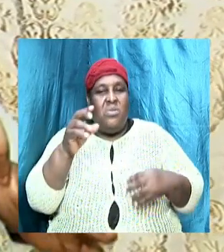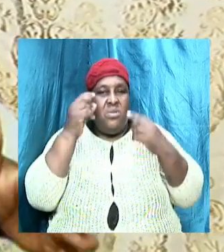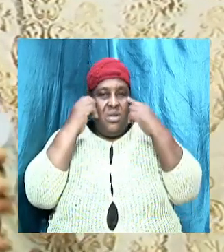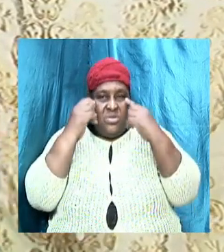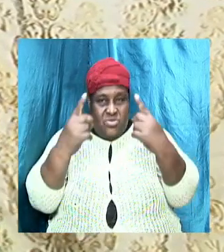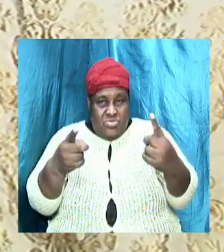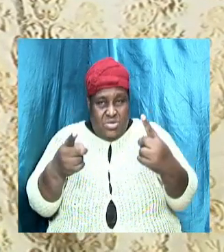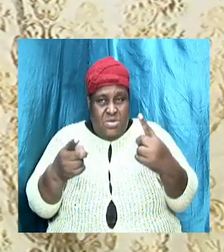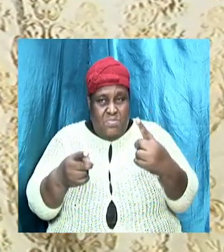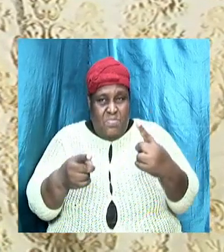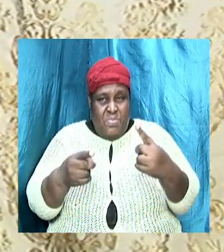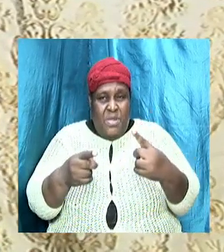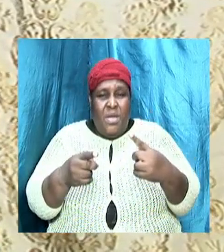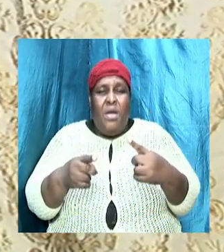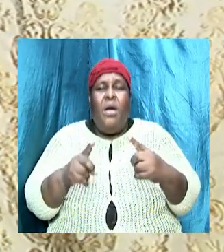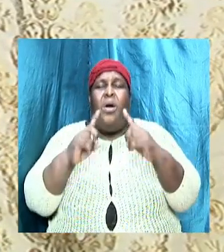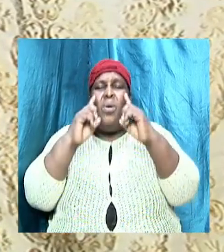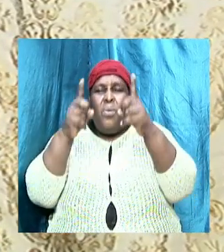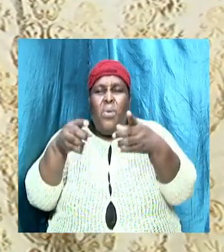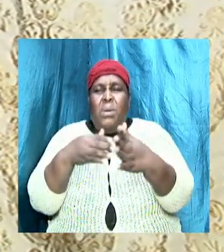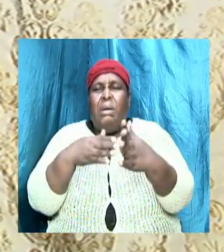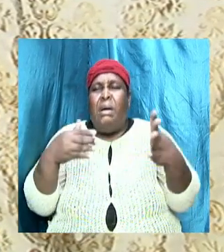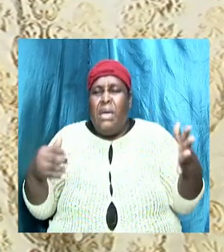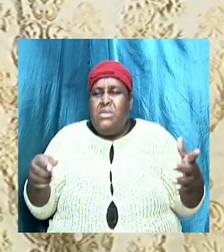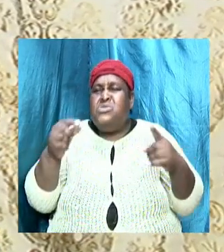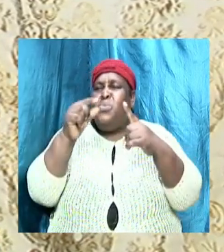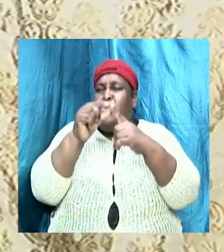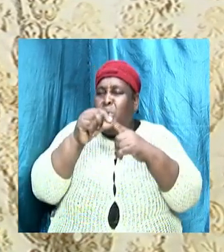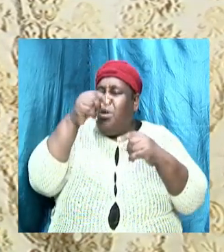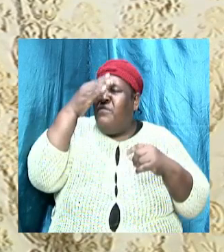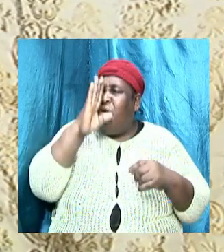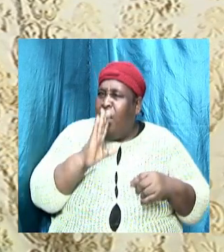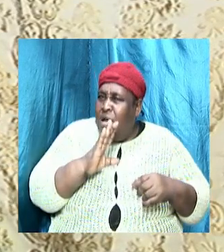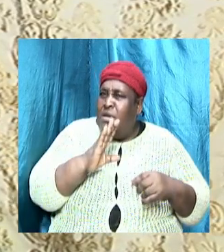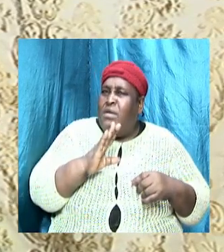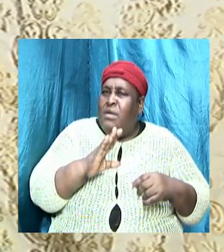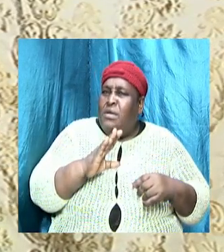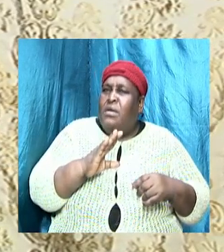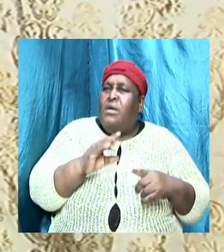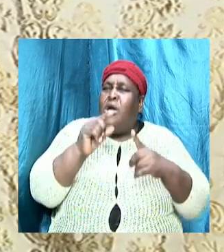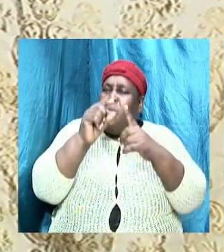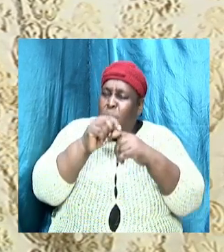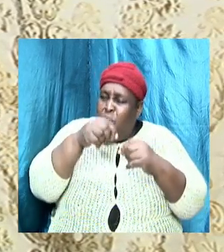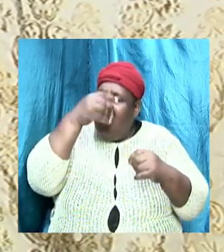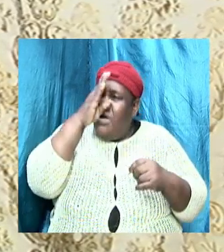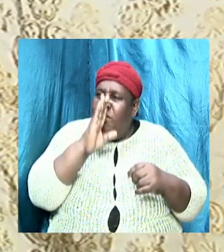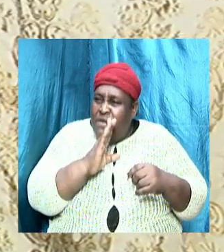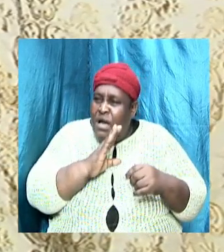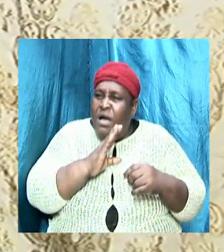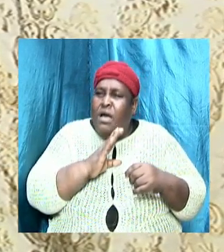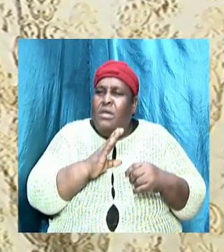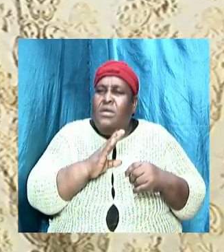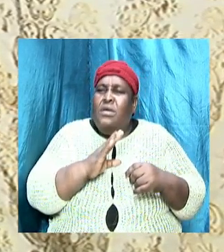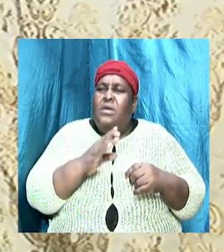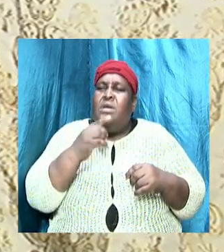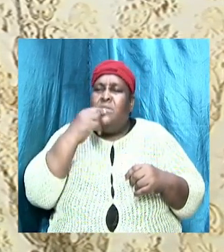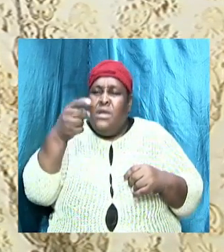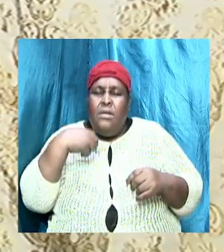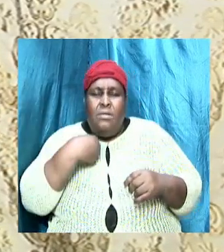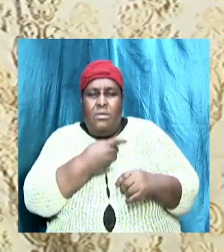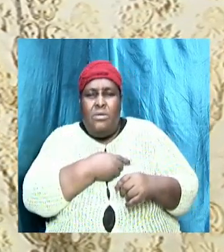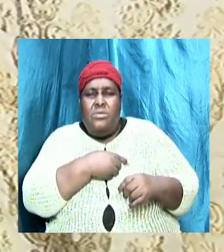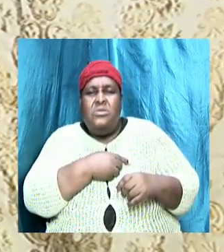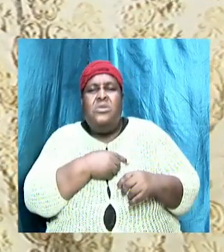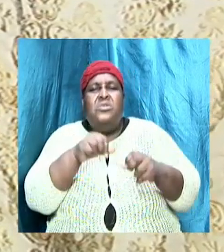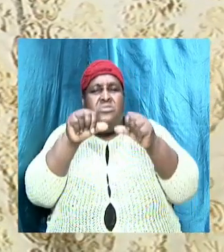understand that they are going against the word because the word tells us that we should abide in the apostles' doctrine.